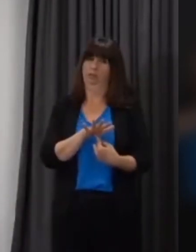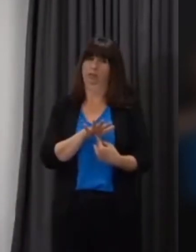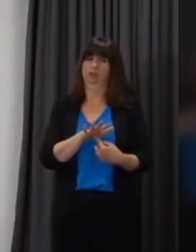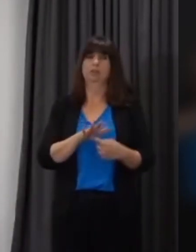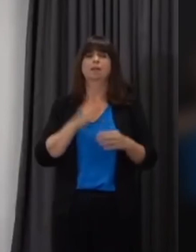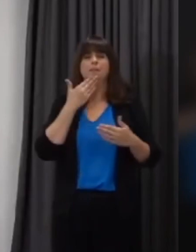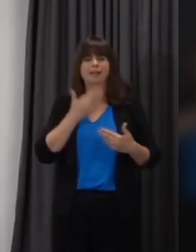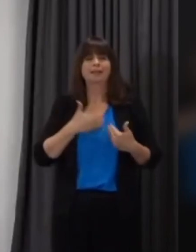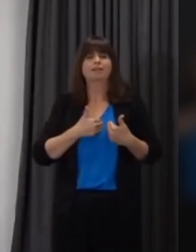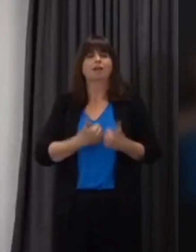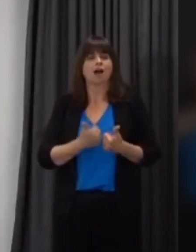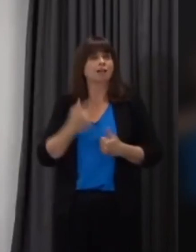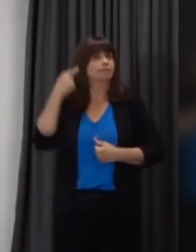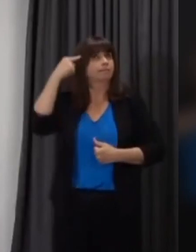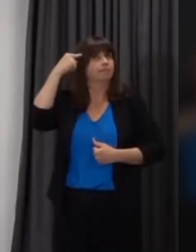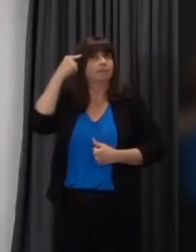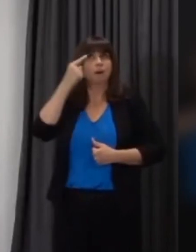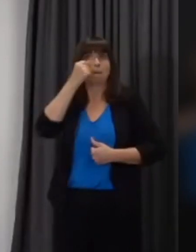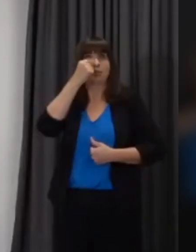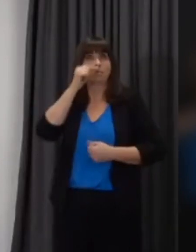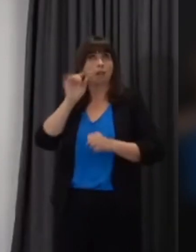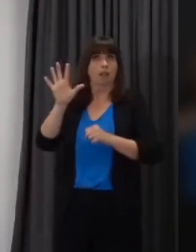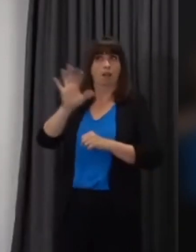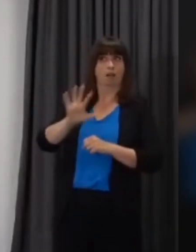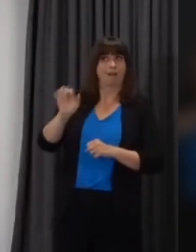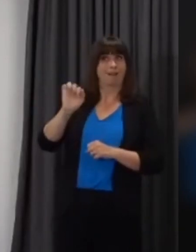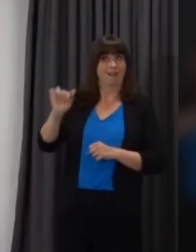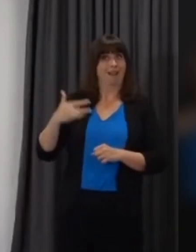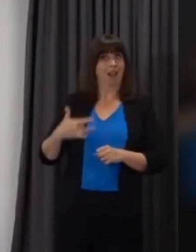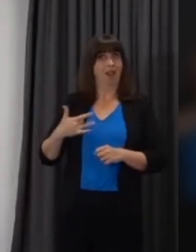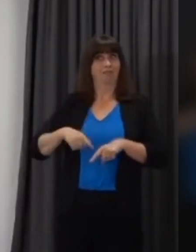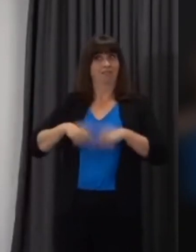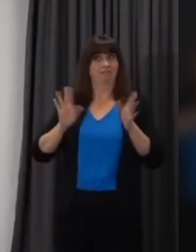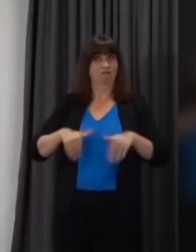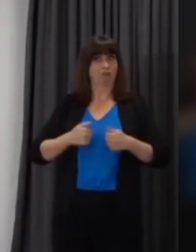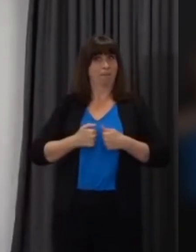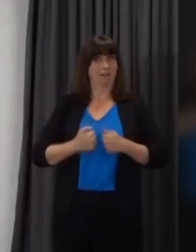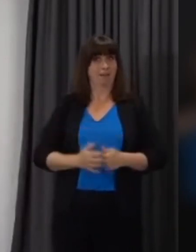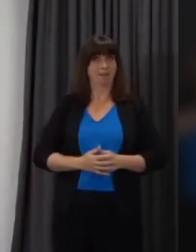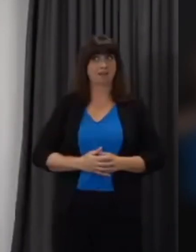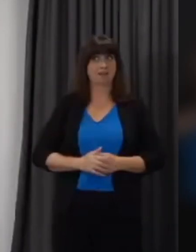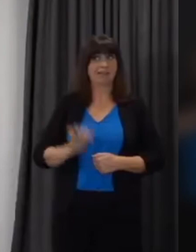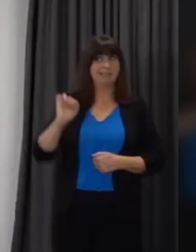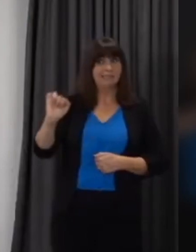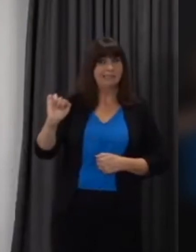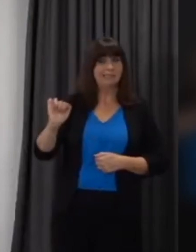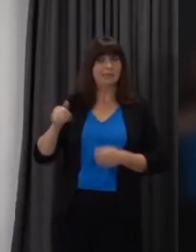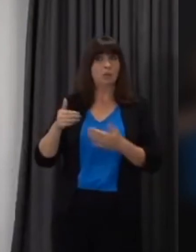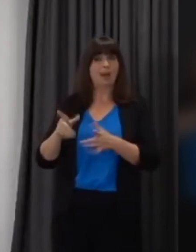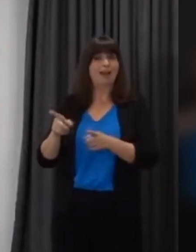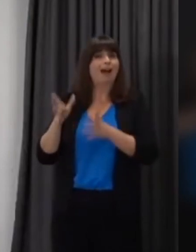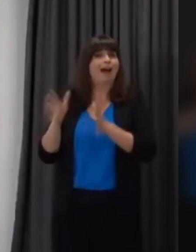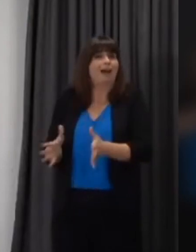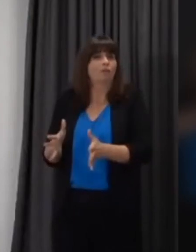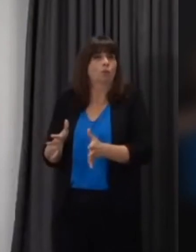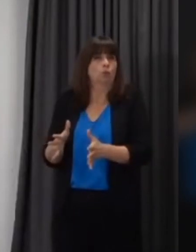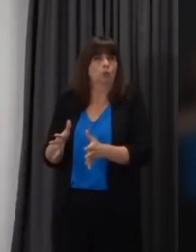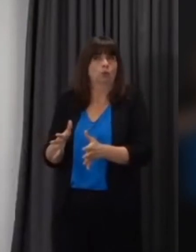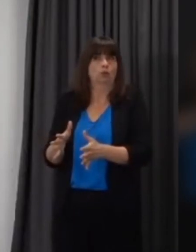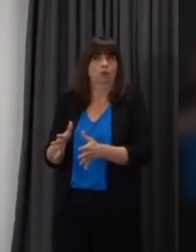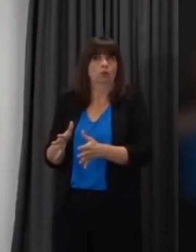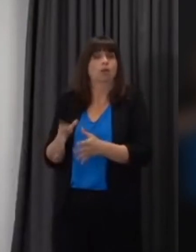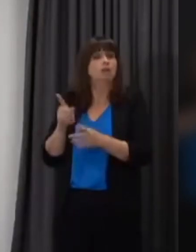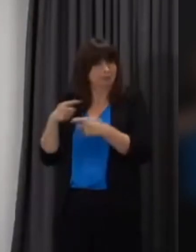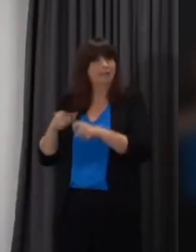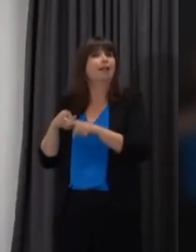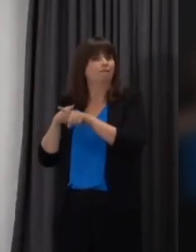of being of being mindful that perhaps some people's lives are different to yours and therefore they need to do slightly different things within the confines